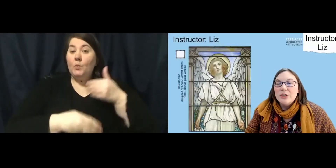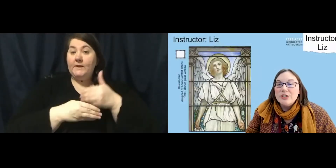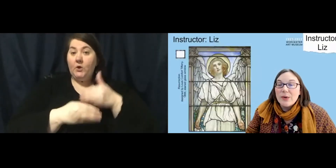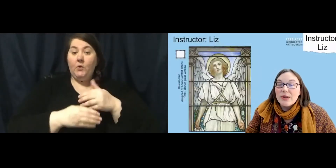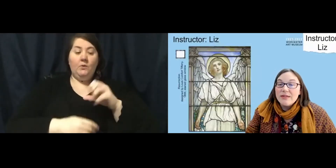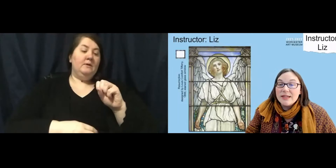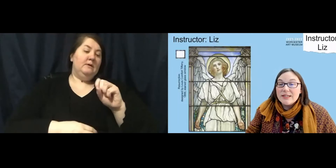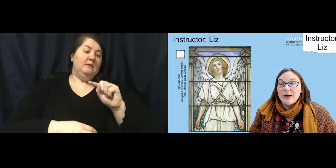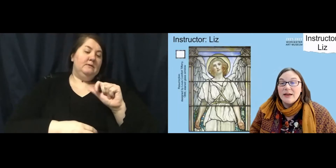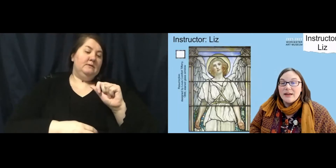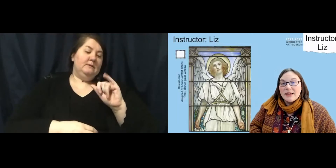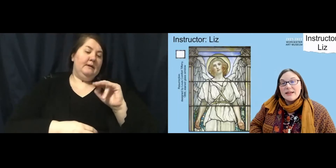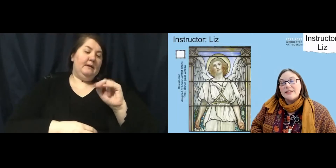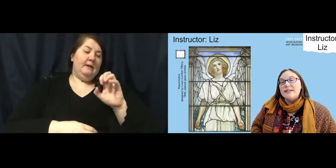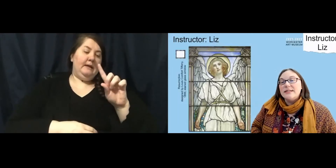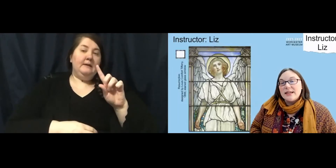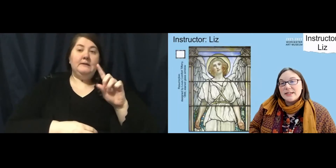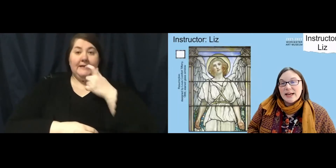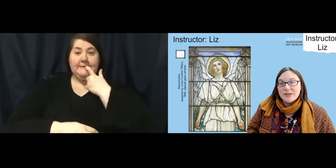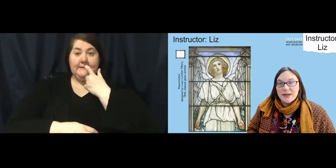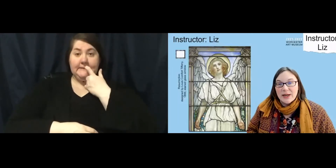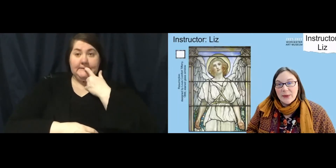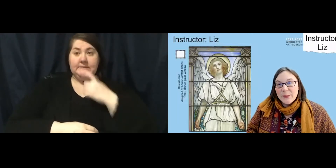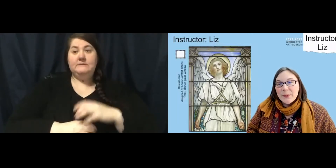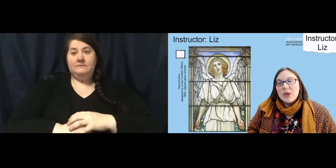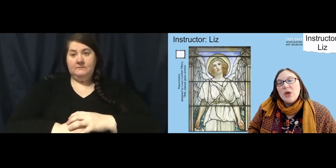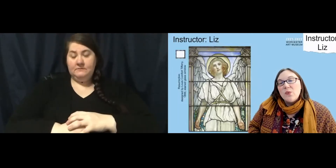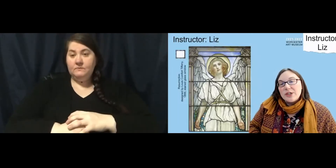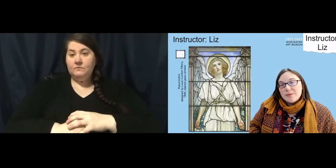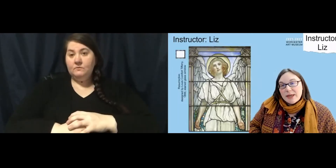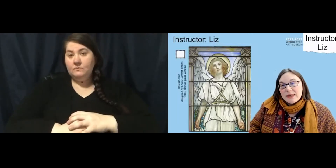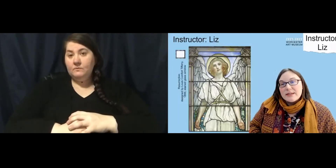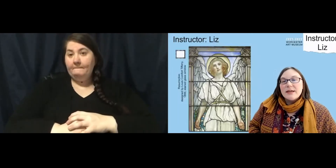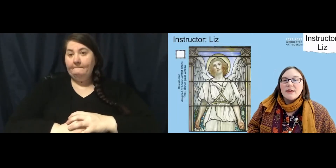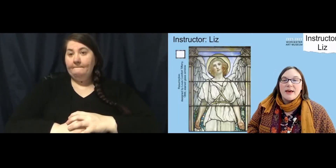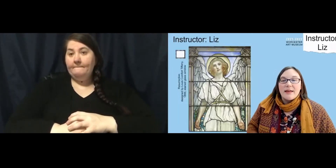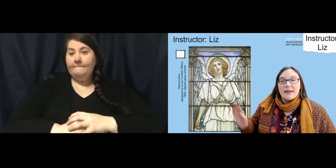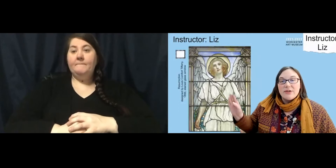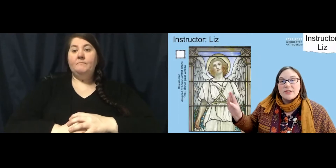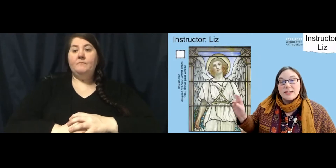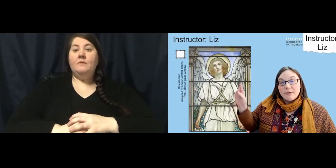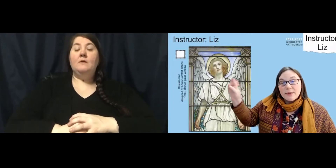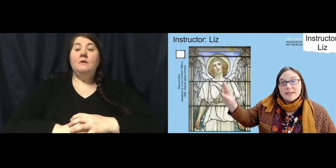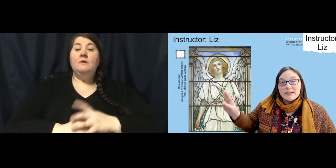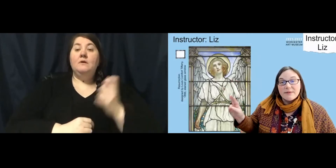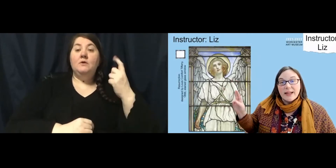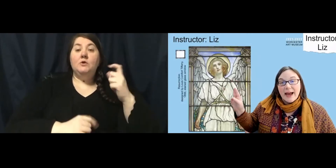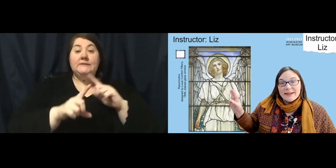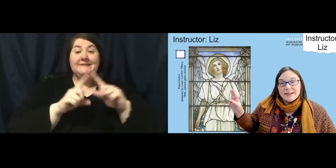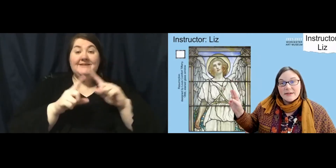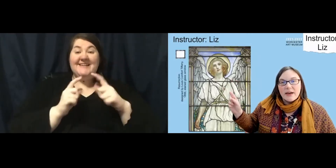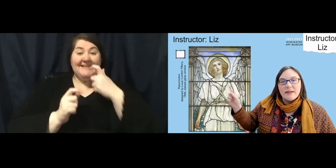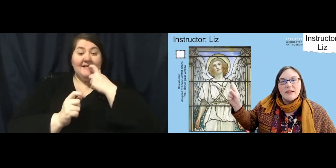So this one is a stained glass window, which means that they use different pieces of